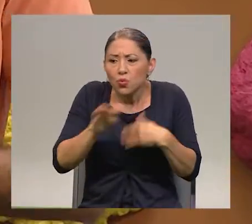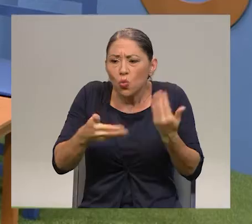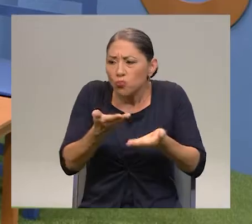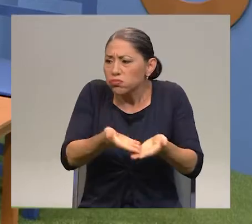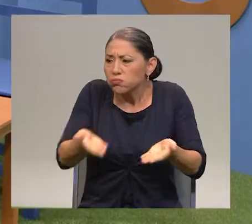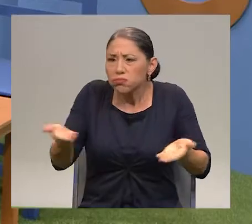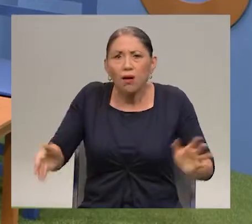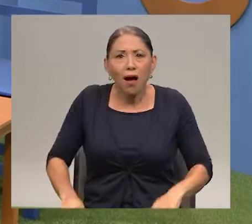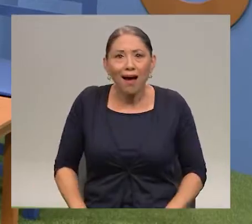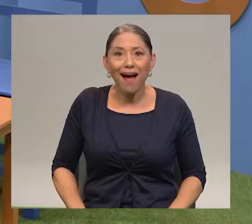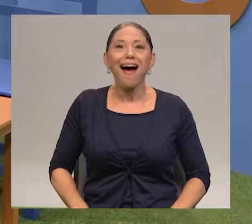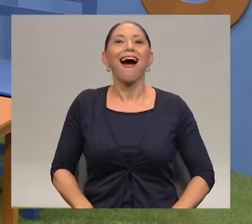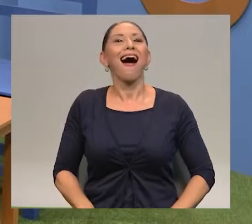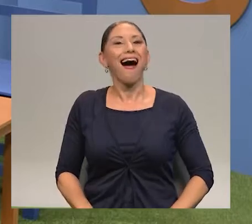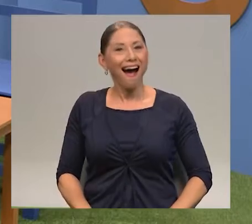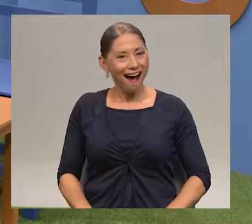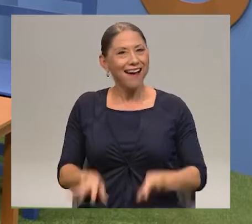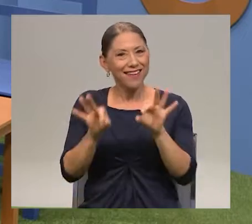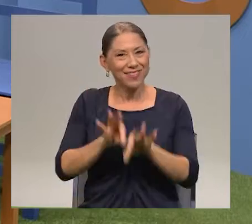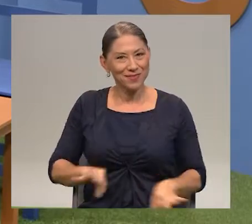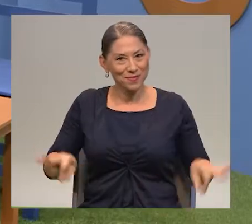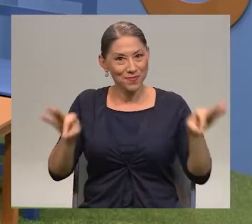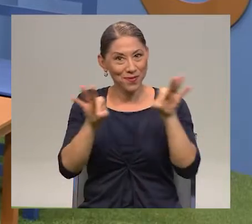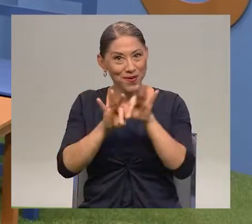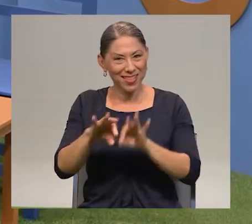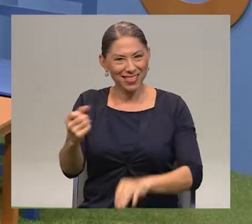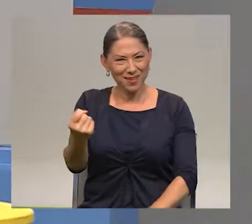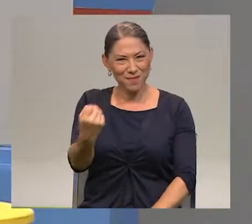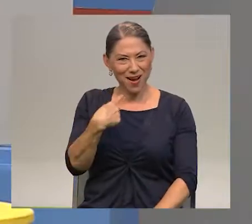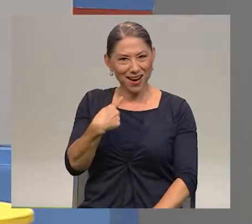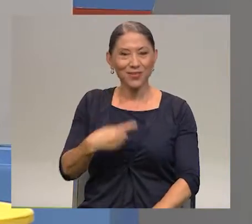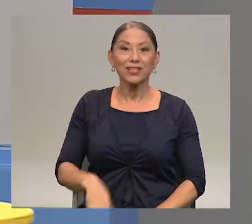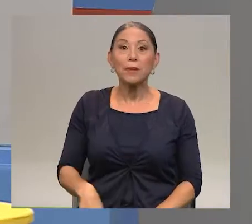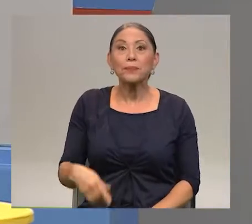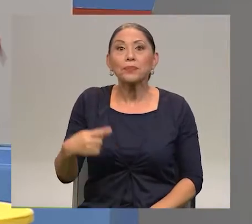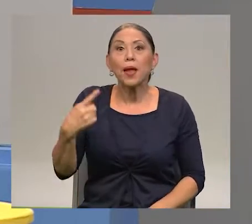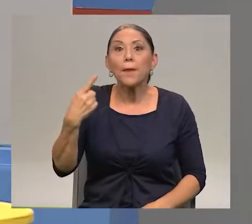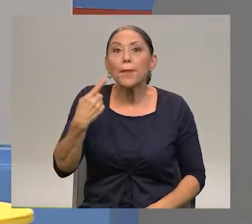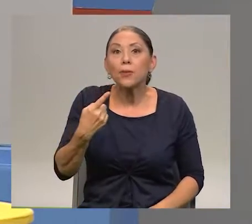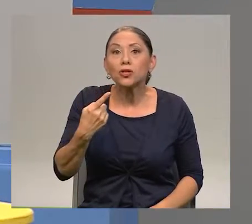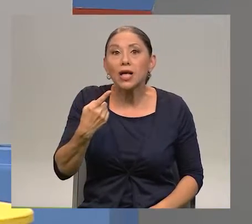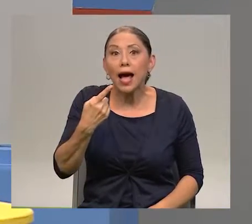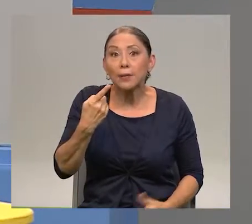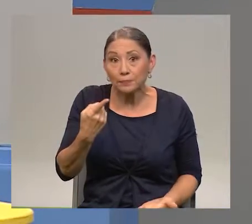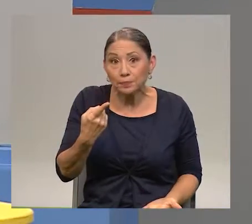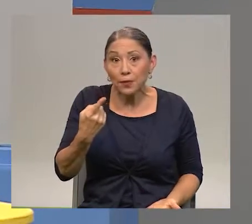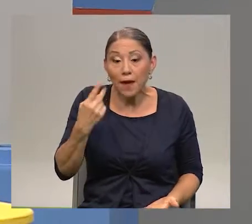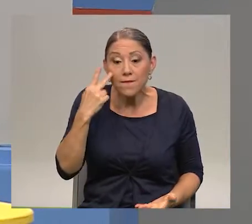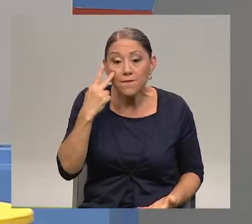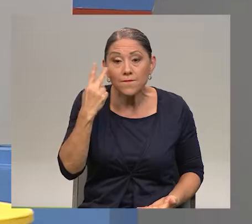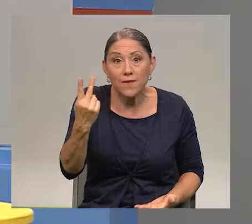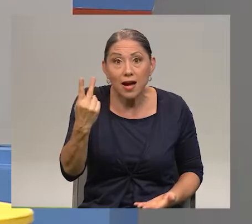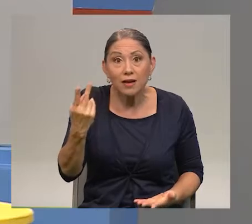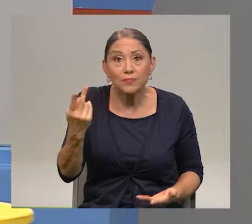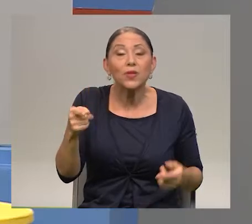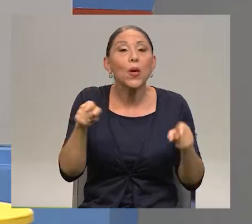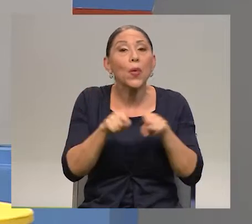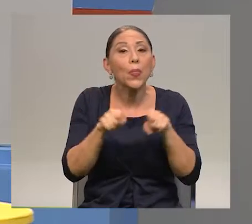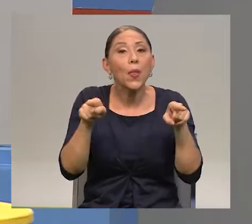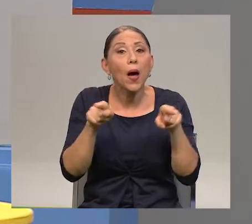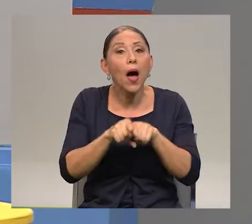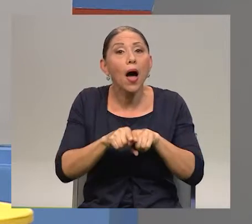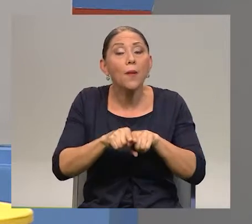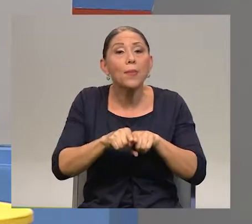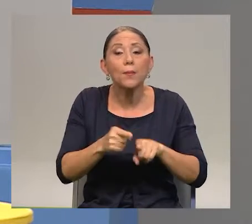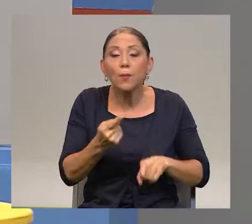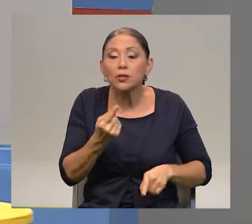things? Very important question. We are going to smell, and we are